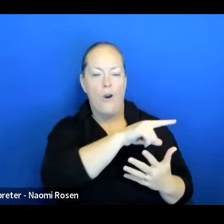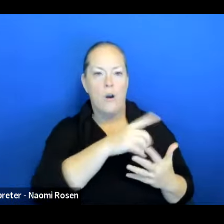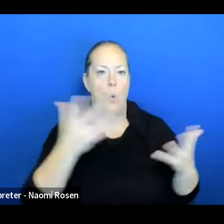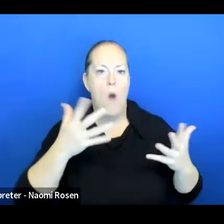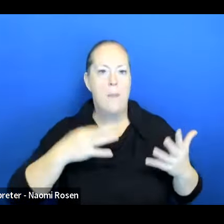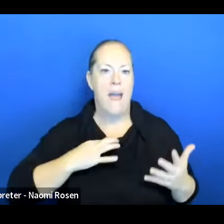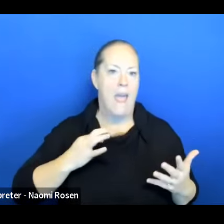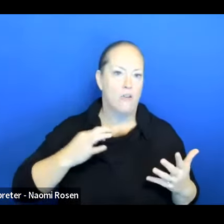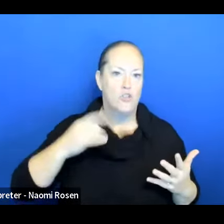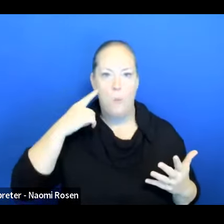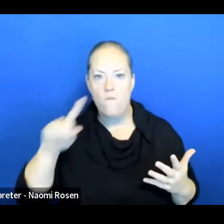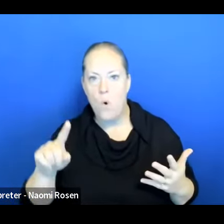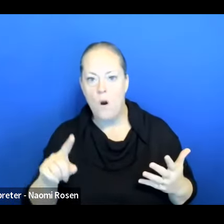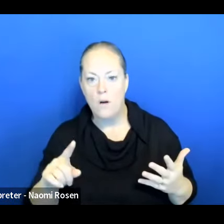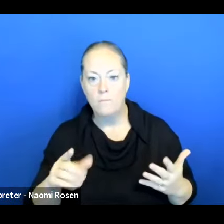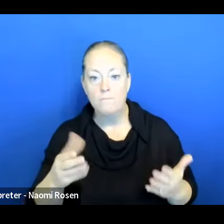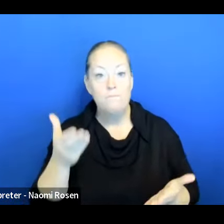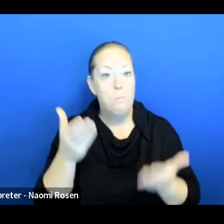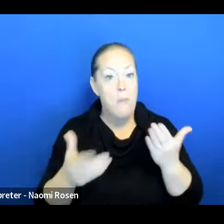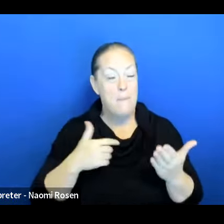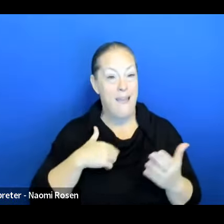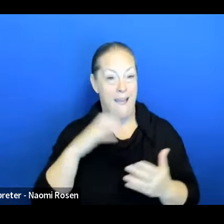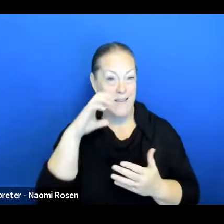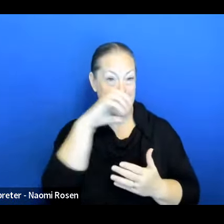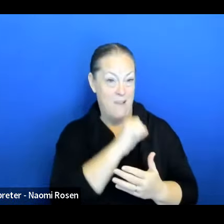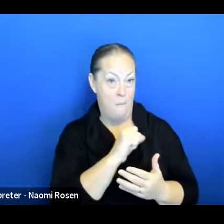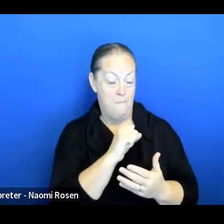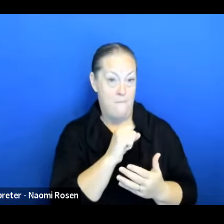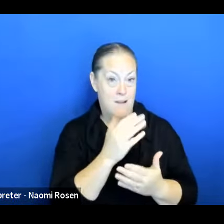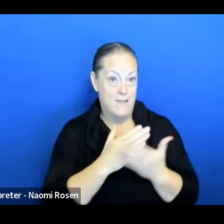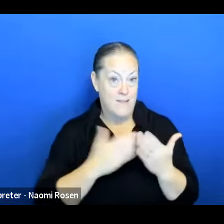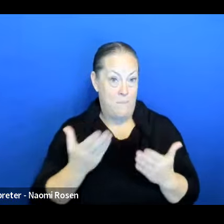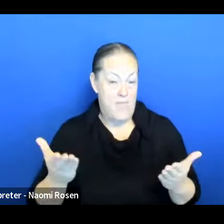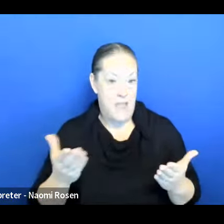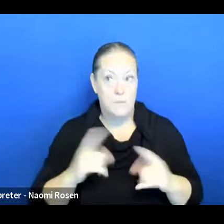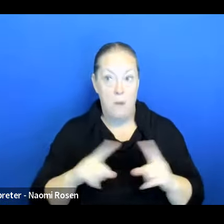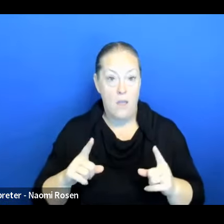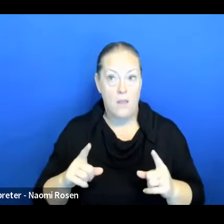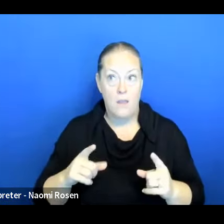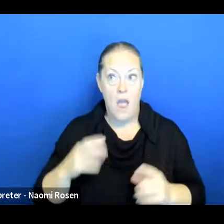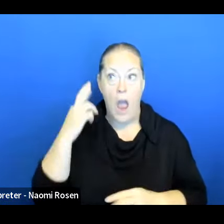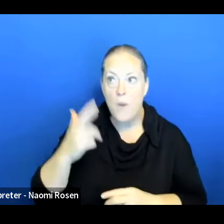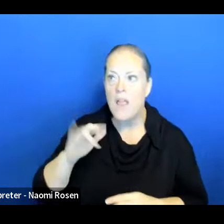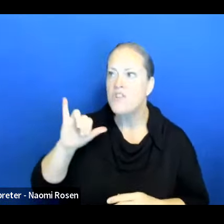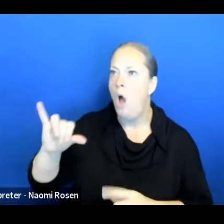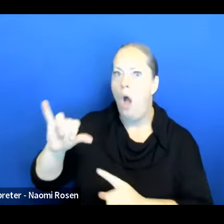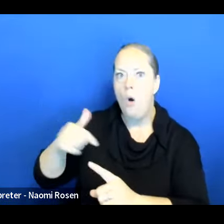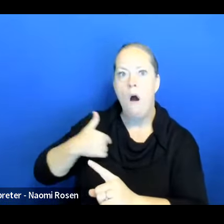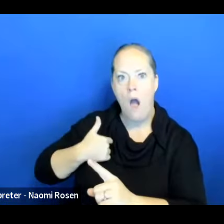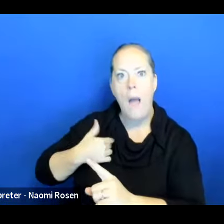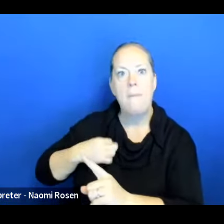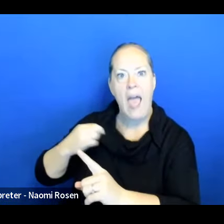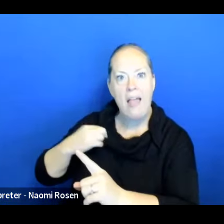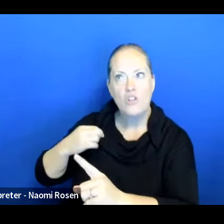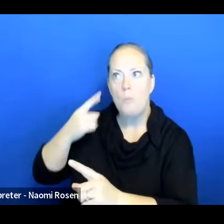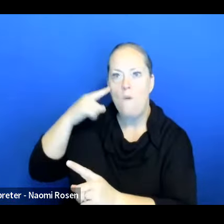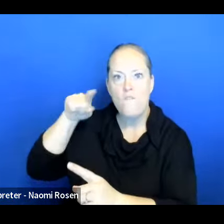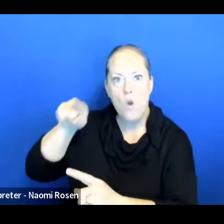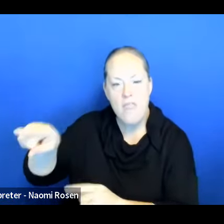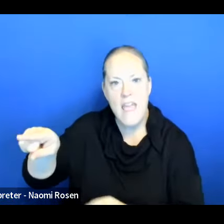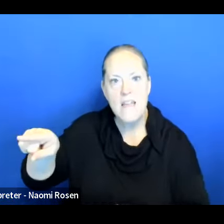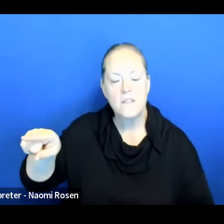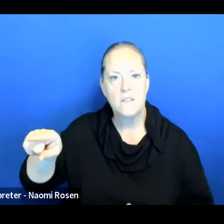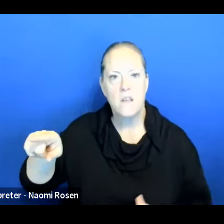for? Maybe I had some assumptions about it, but actually I am eligible for this. And so things like Gusnip, the W dollars, um,